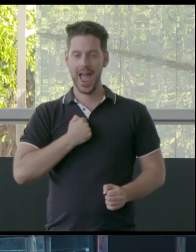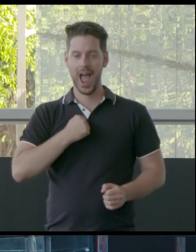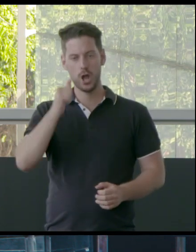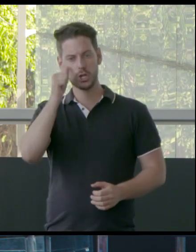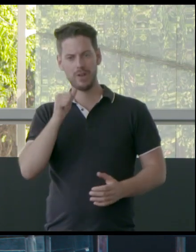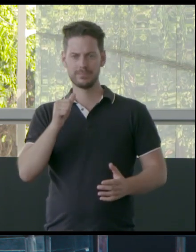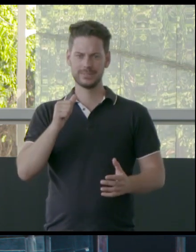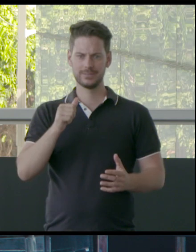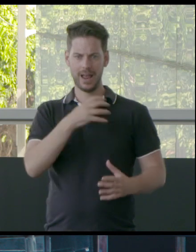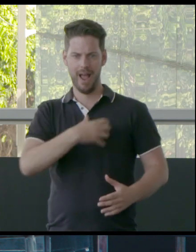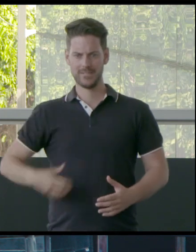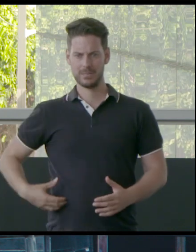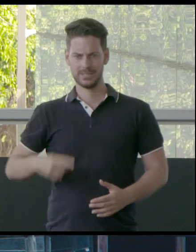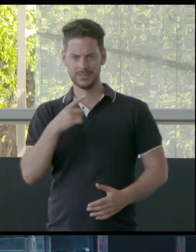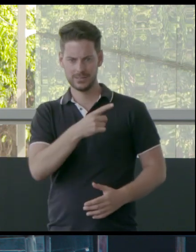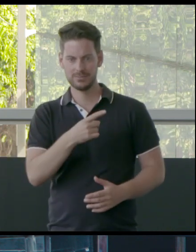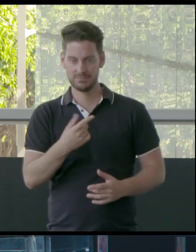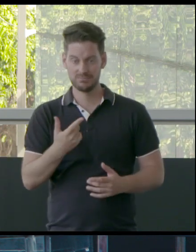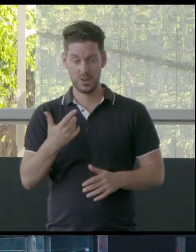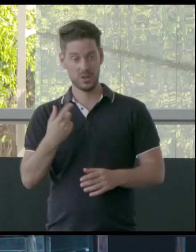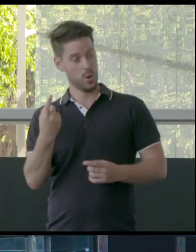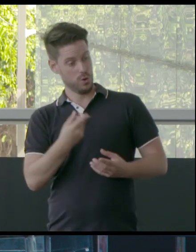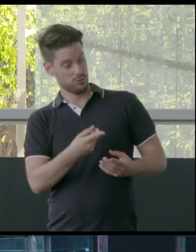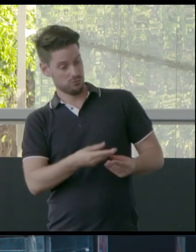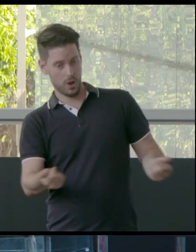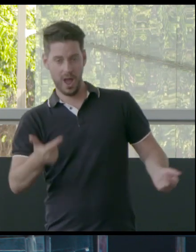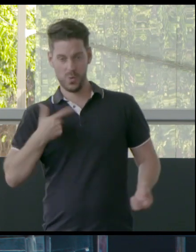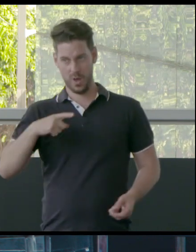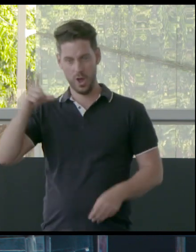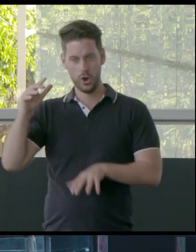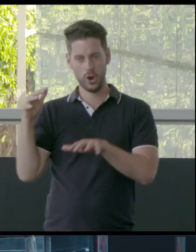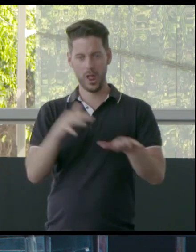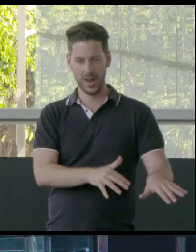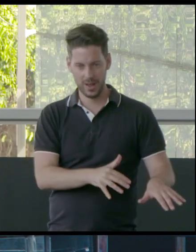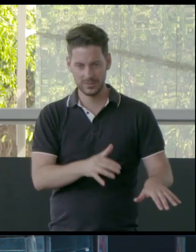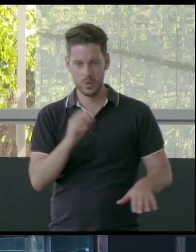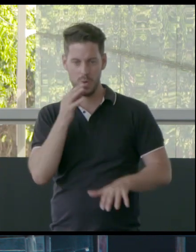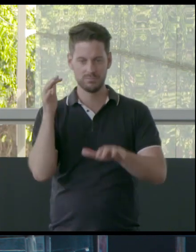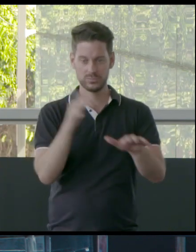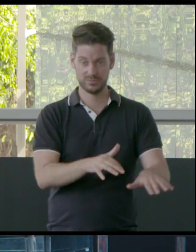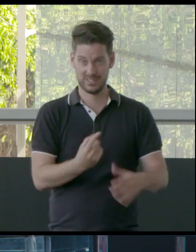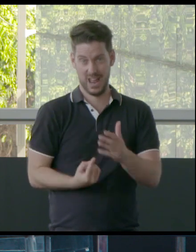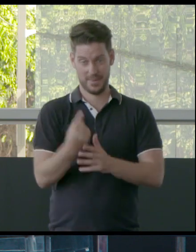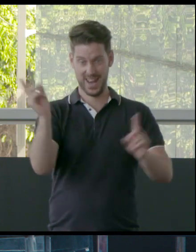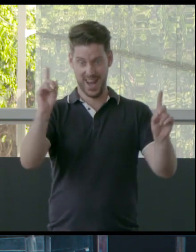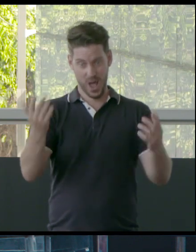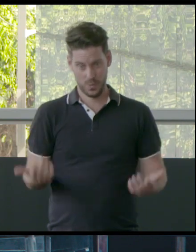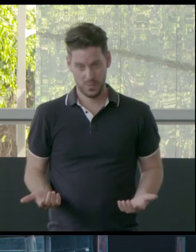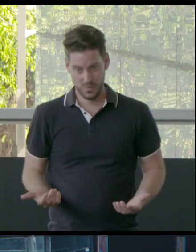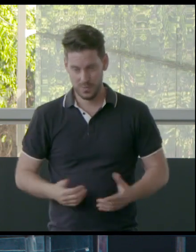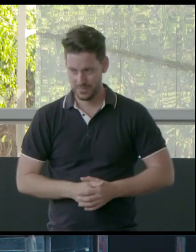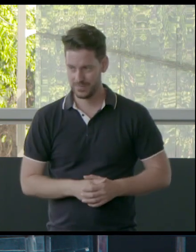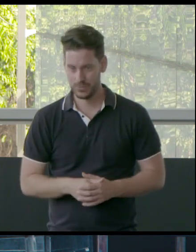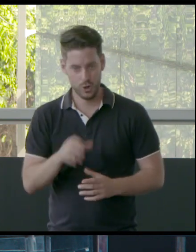and it is colonisation that has made our river dry. And this is happening now. It's not